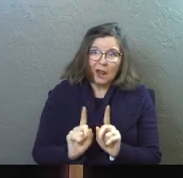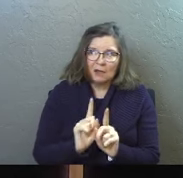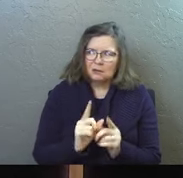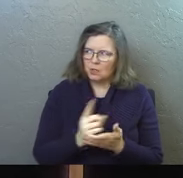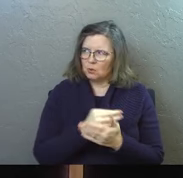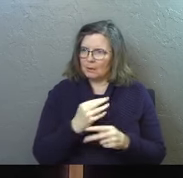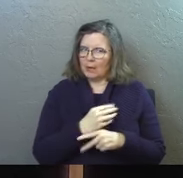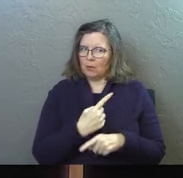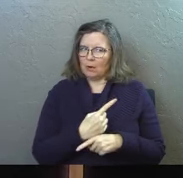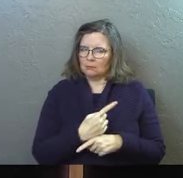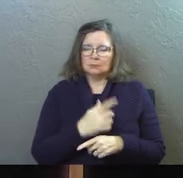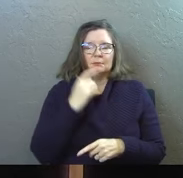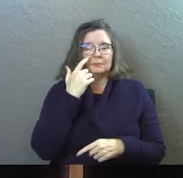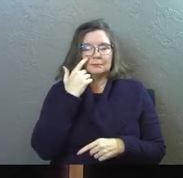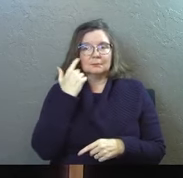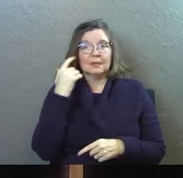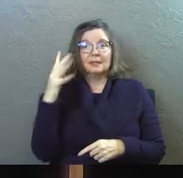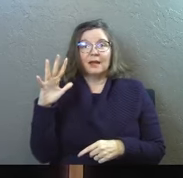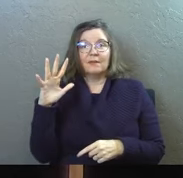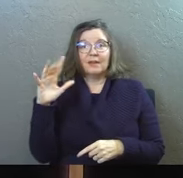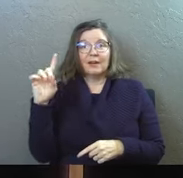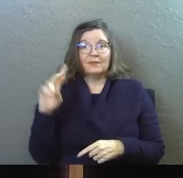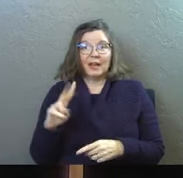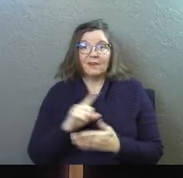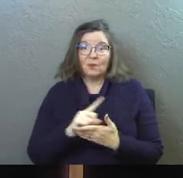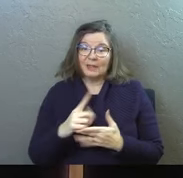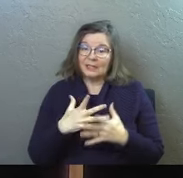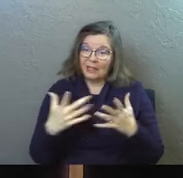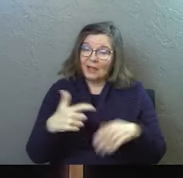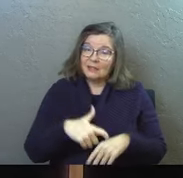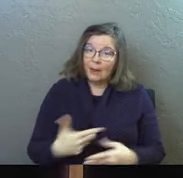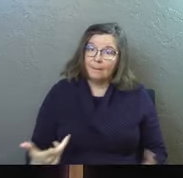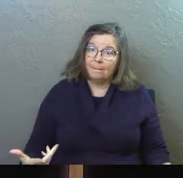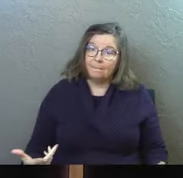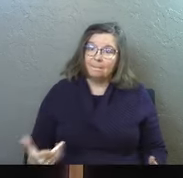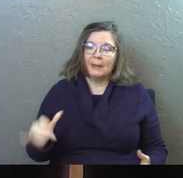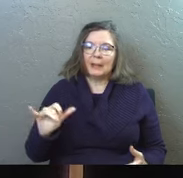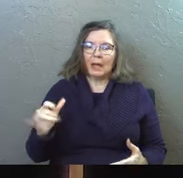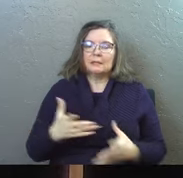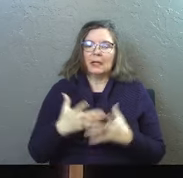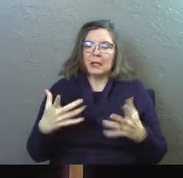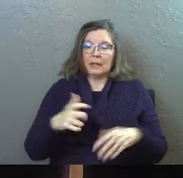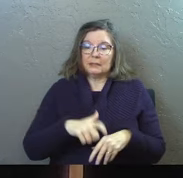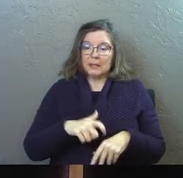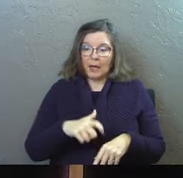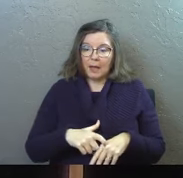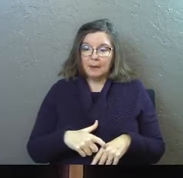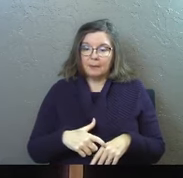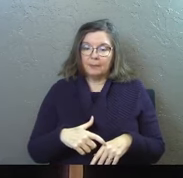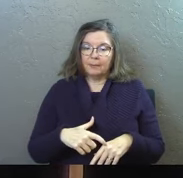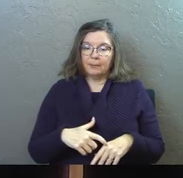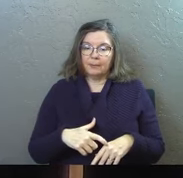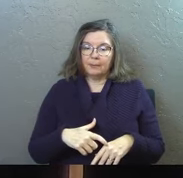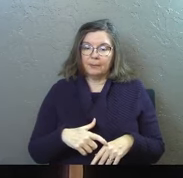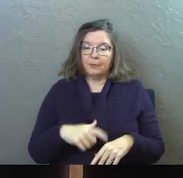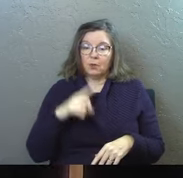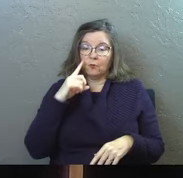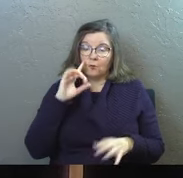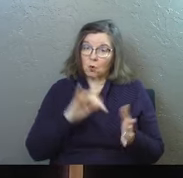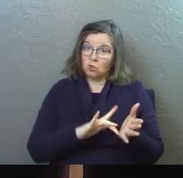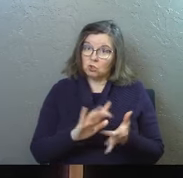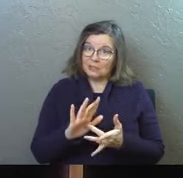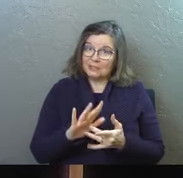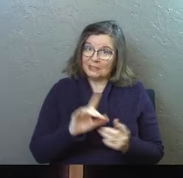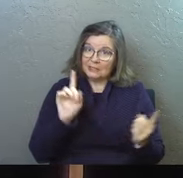Did I do the math right? It's like five and a half weeks. I mean, that's a lot of time. Like it's a lot of time for